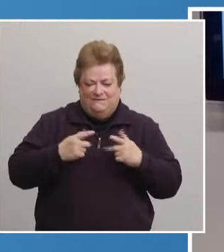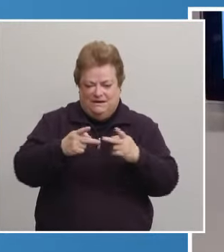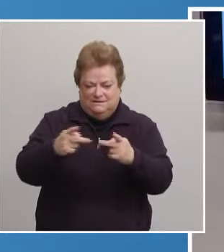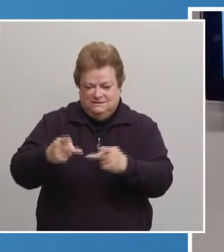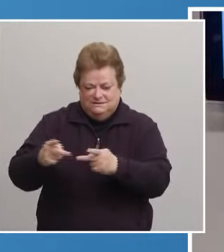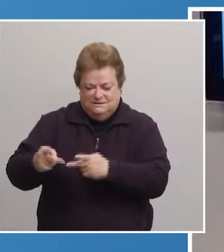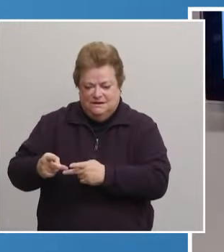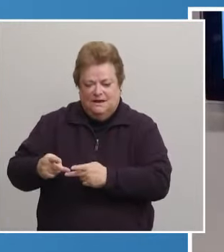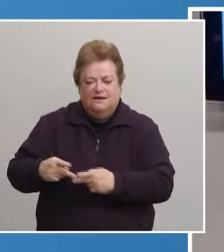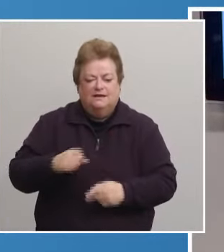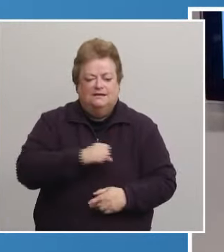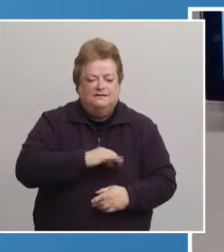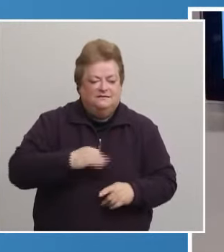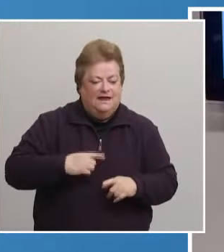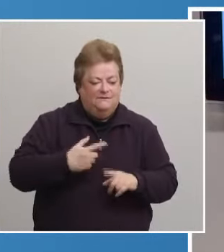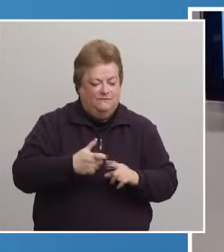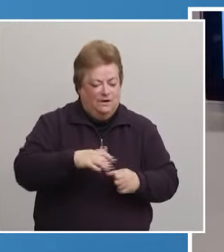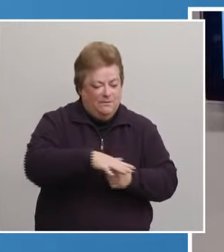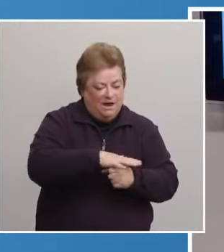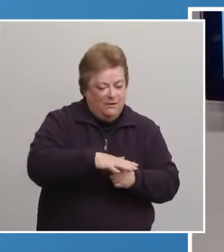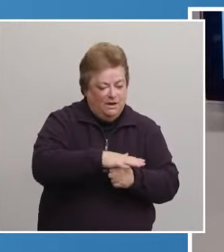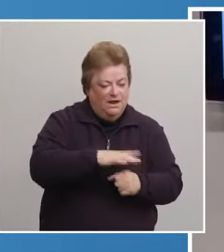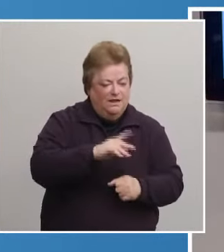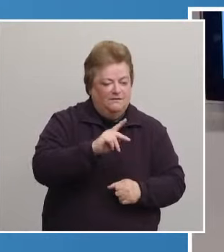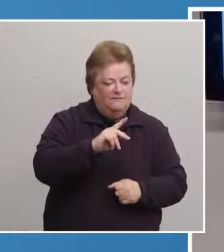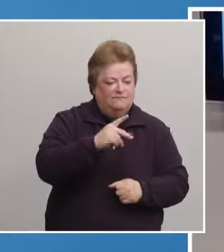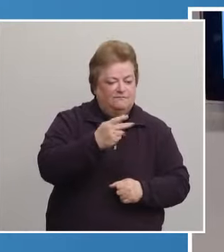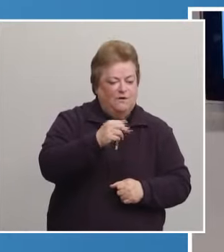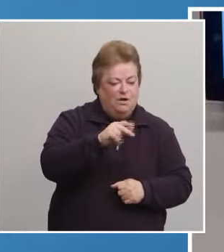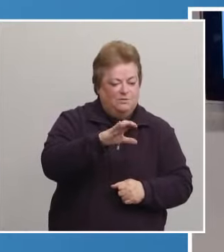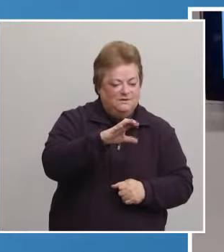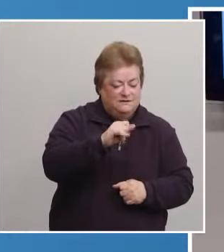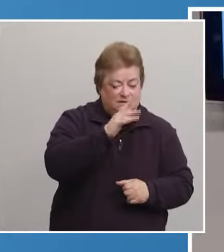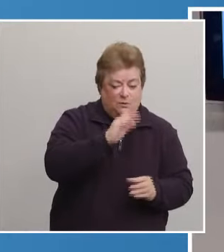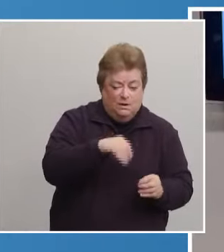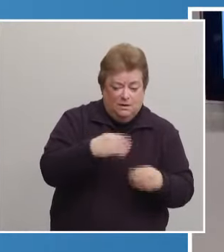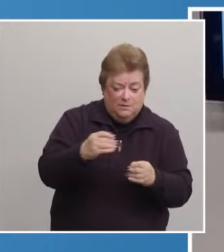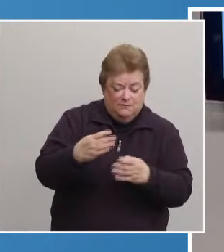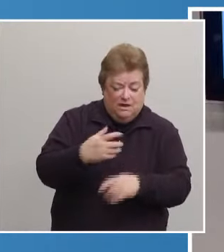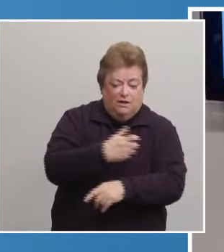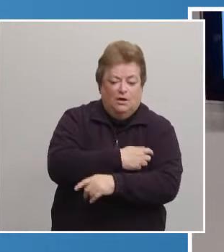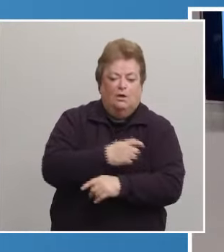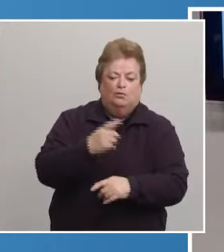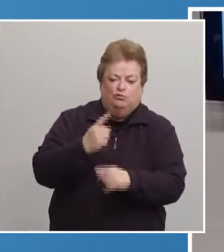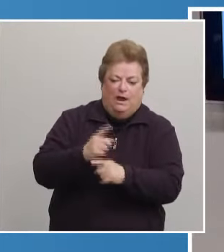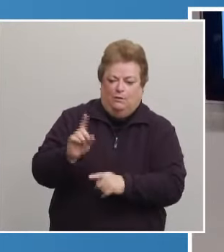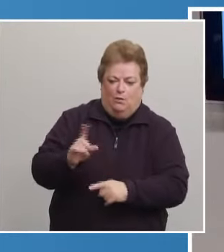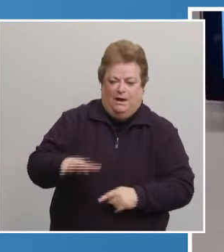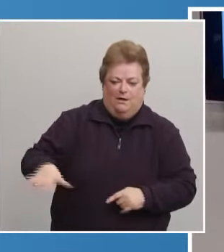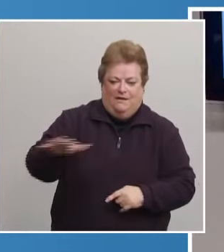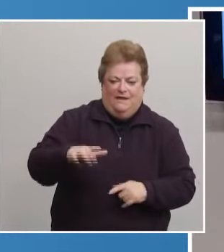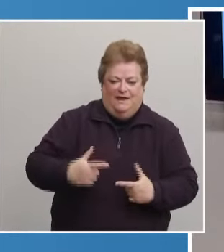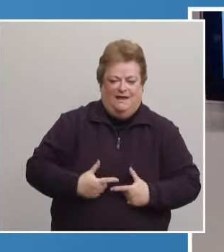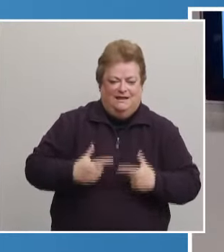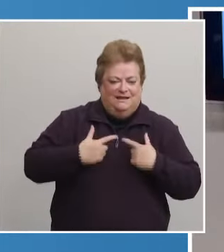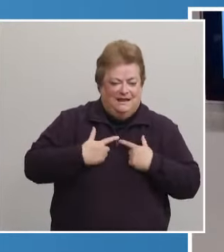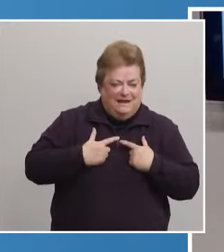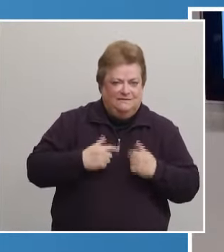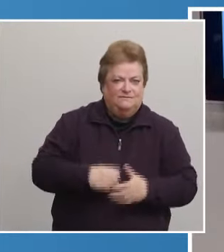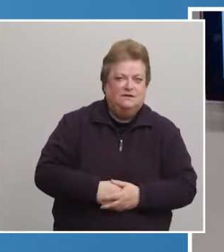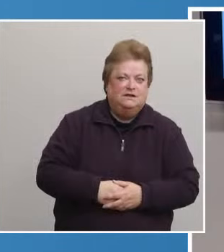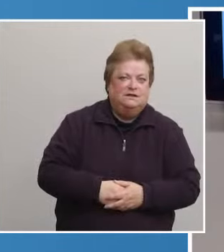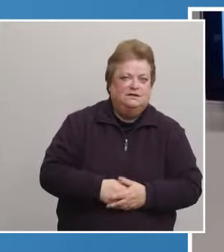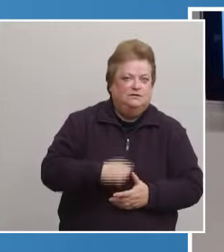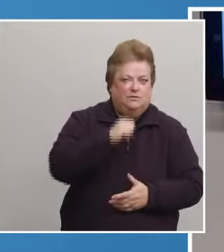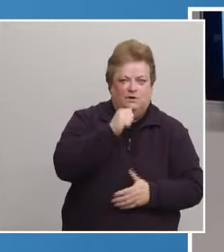from area pharmacies will be efficiently providing these vaccinations right where these residents live, so we do not plan to